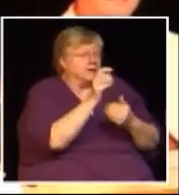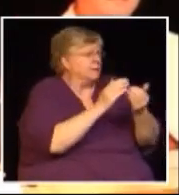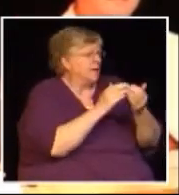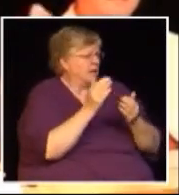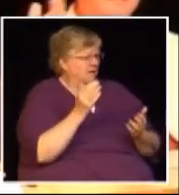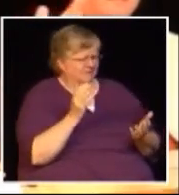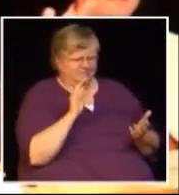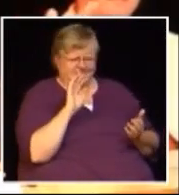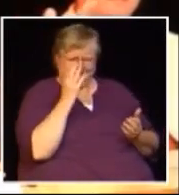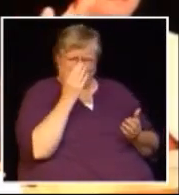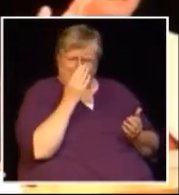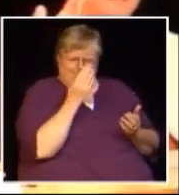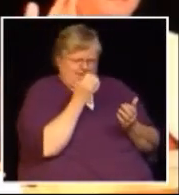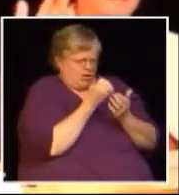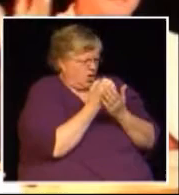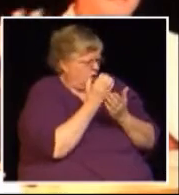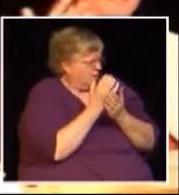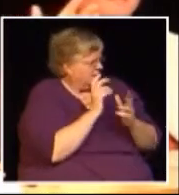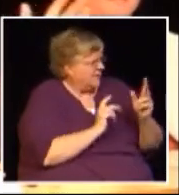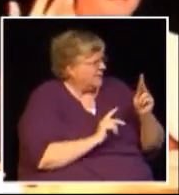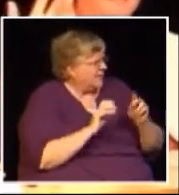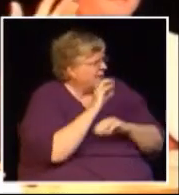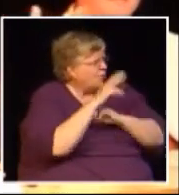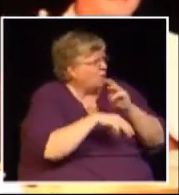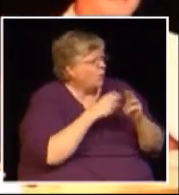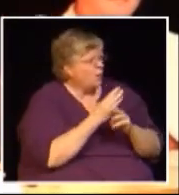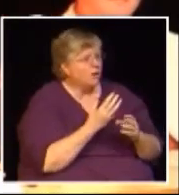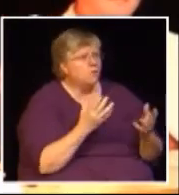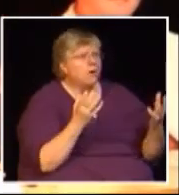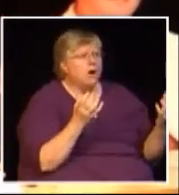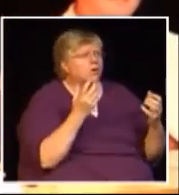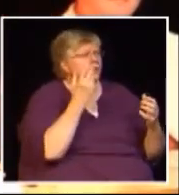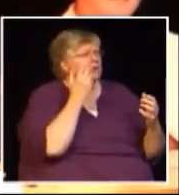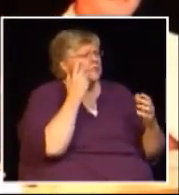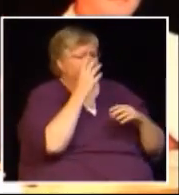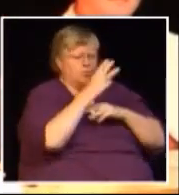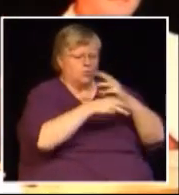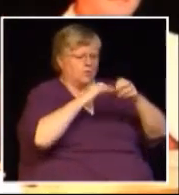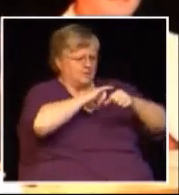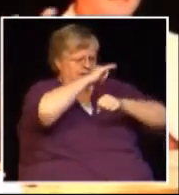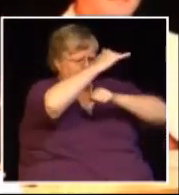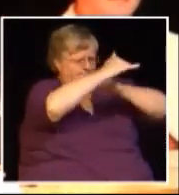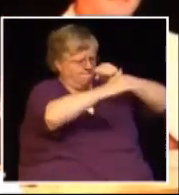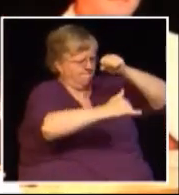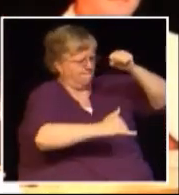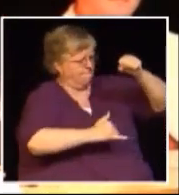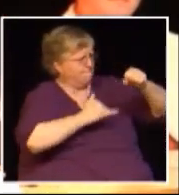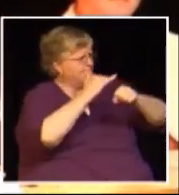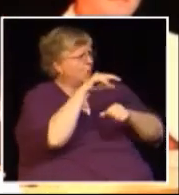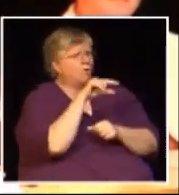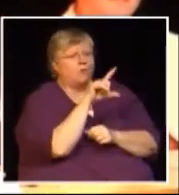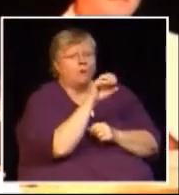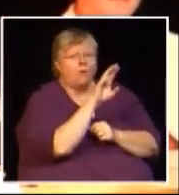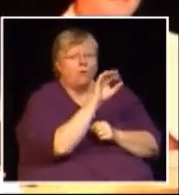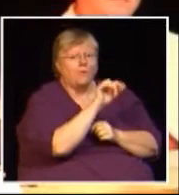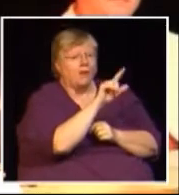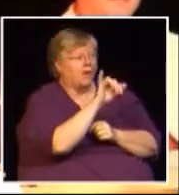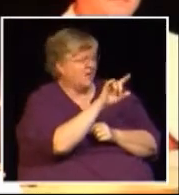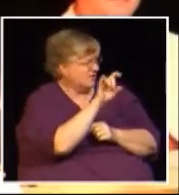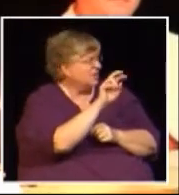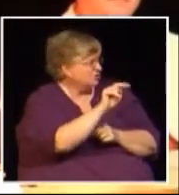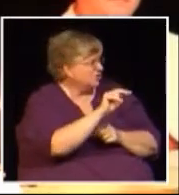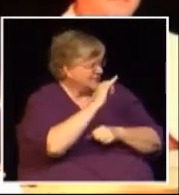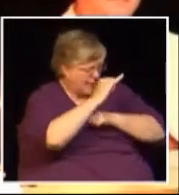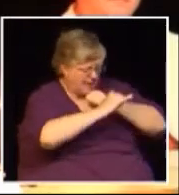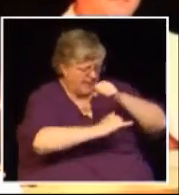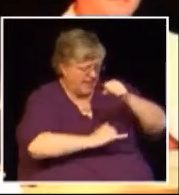forces in this world I don't know where they are or what they are that would like to see globalization and this